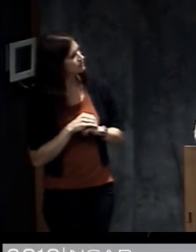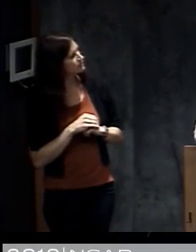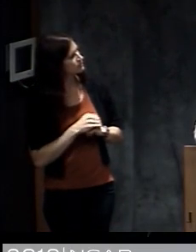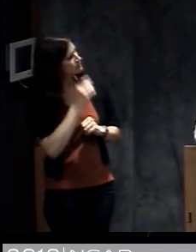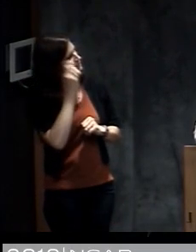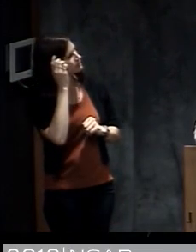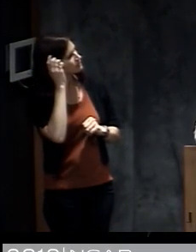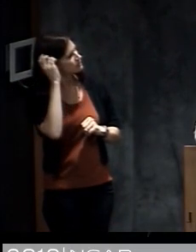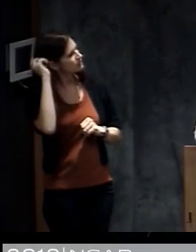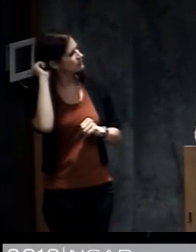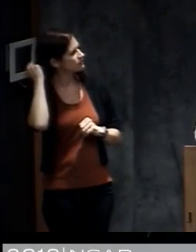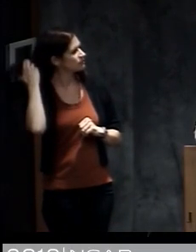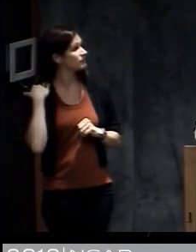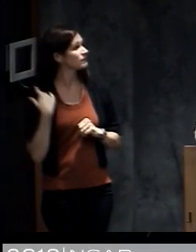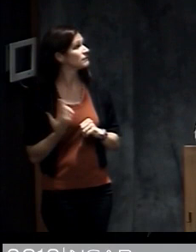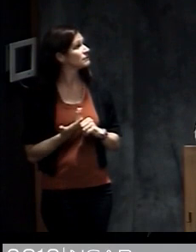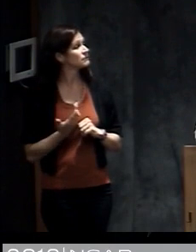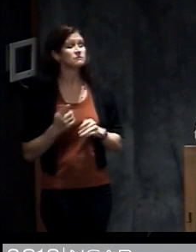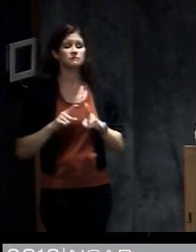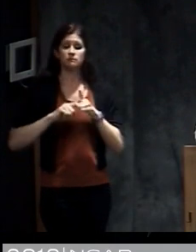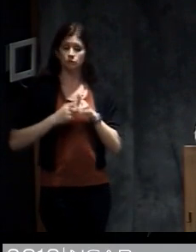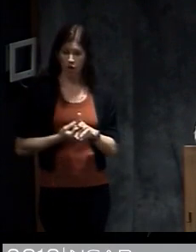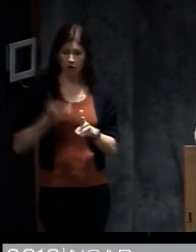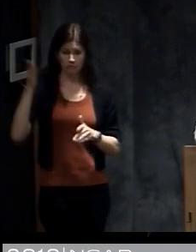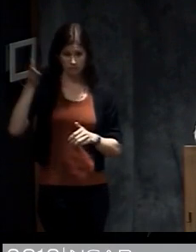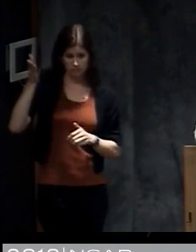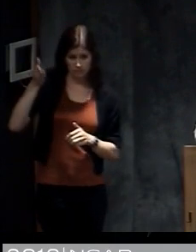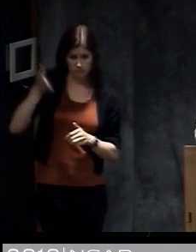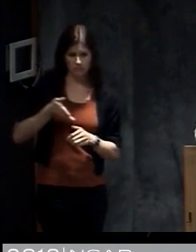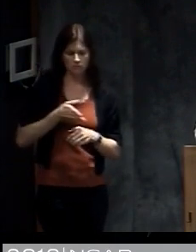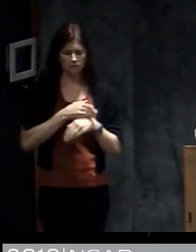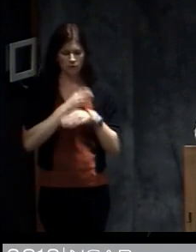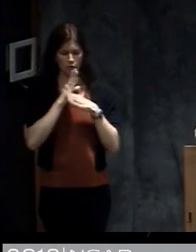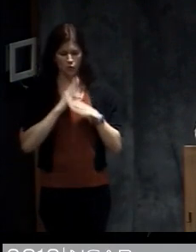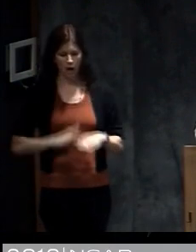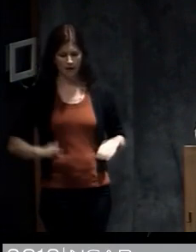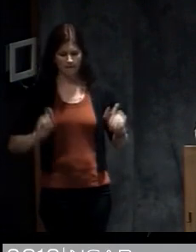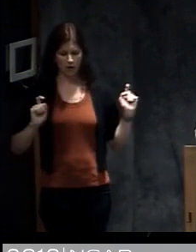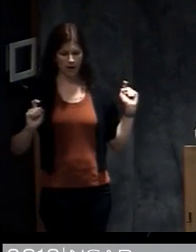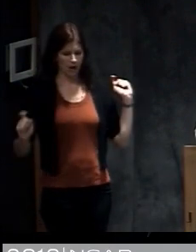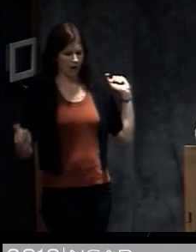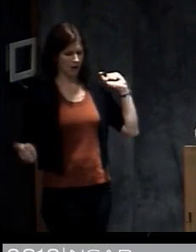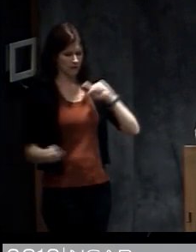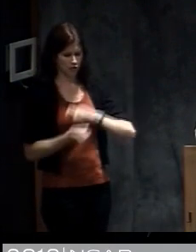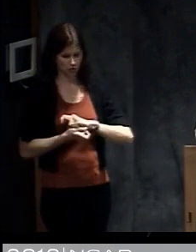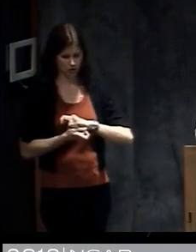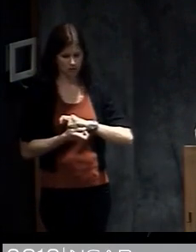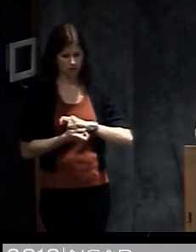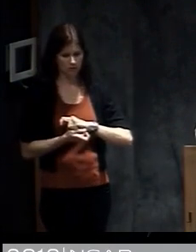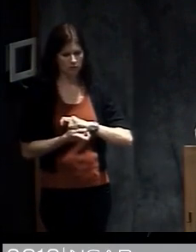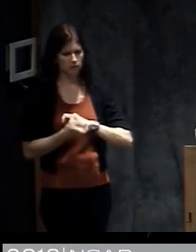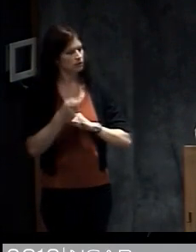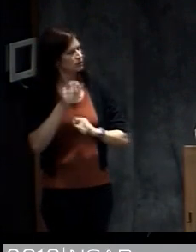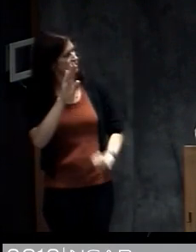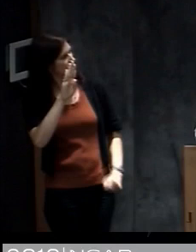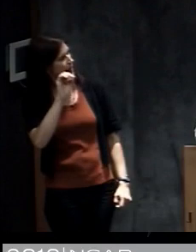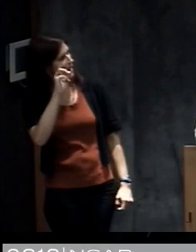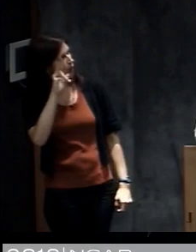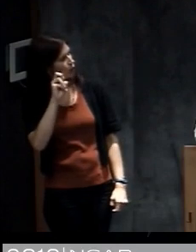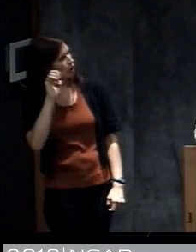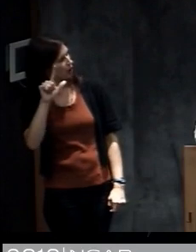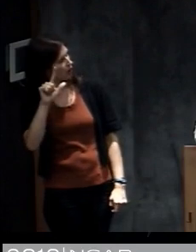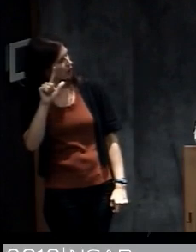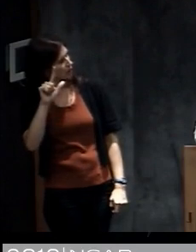So I wanted to start by talking about what is called the quiet revolution of modern weather prediction as described by a paper by Bauer et al in Nature,